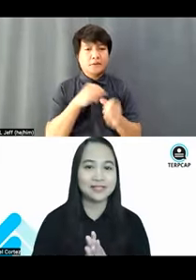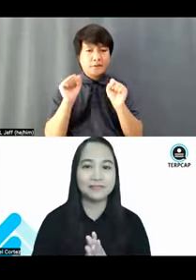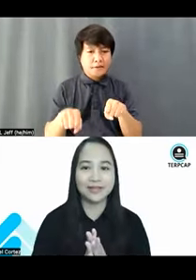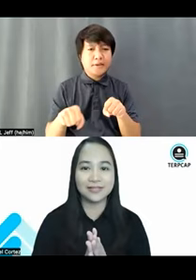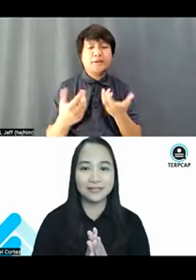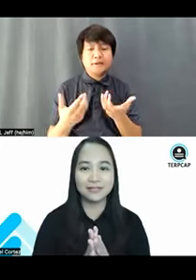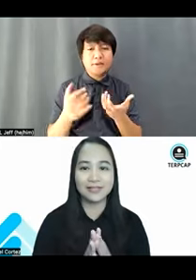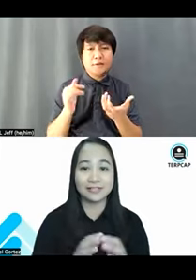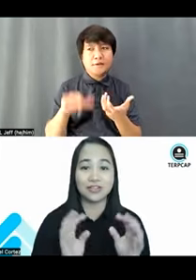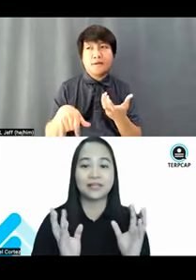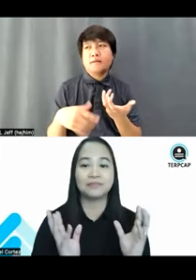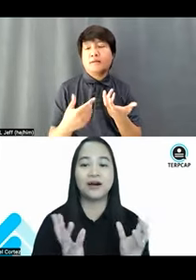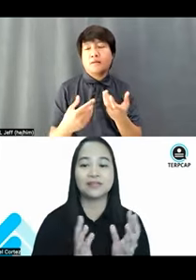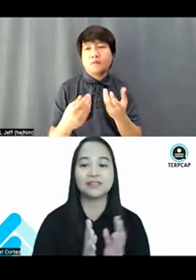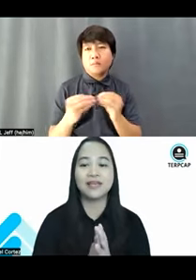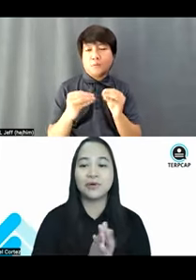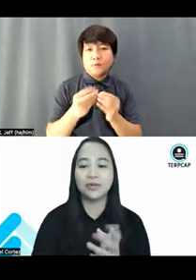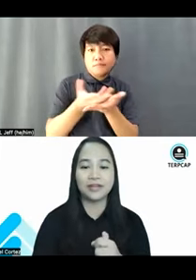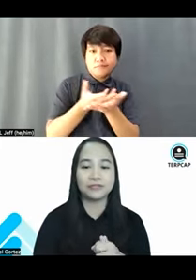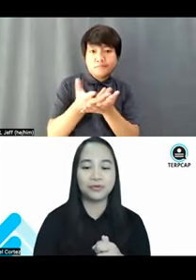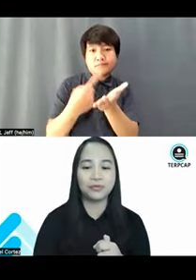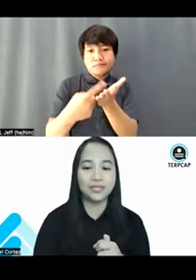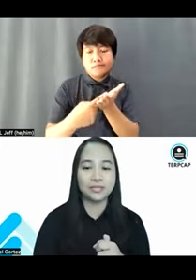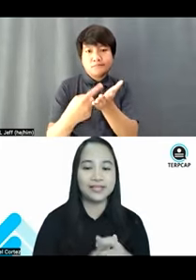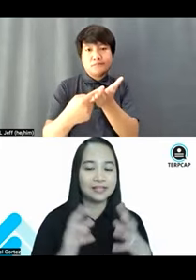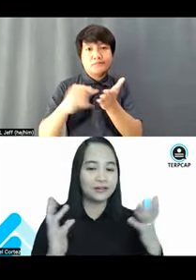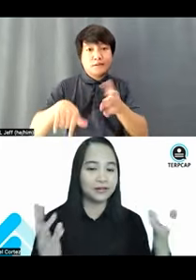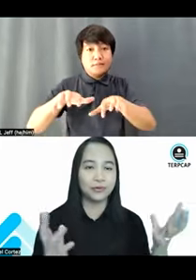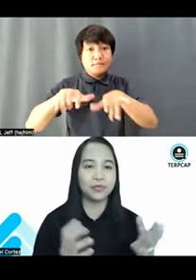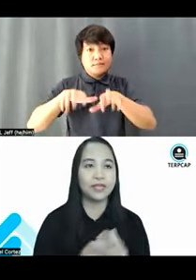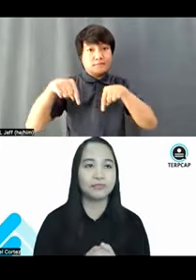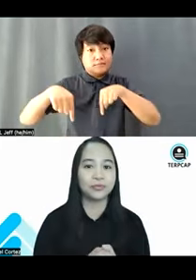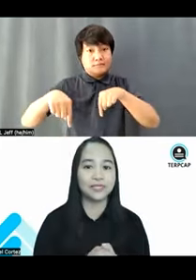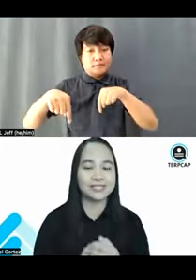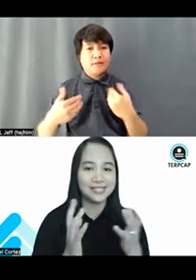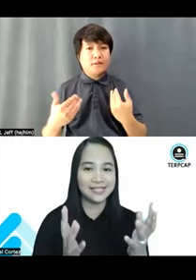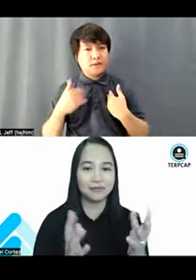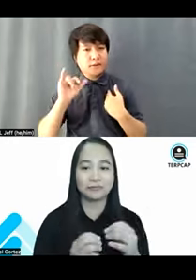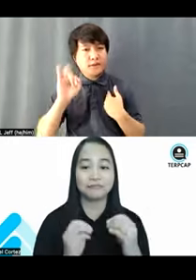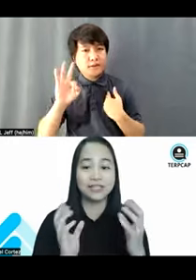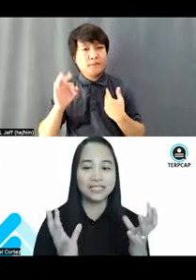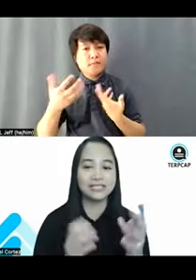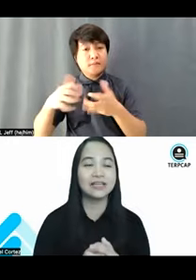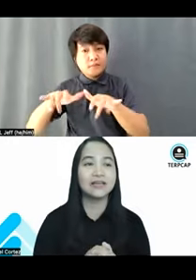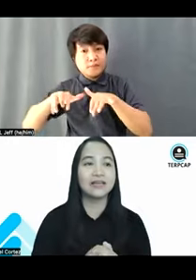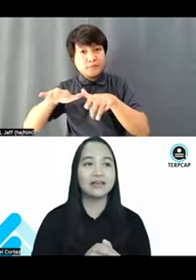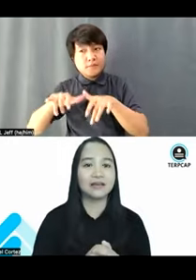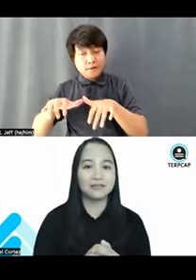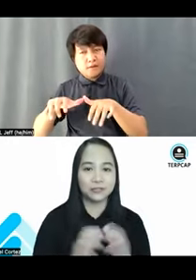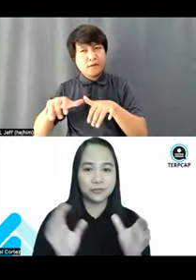know, maximize and utilize the chat box, whenever we hear or whenever we see or read